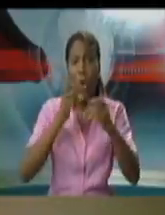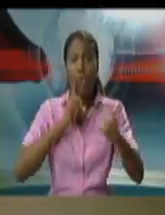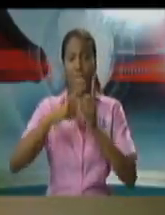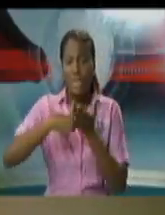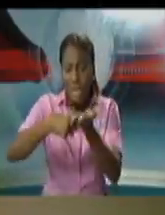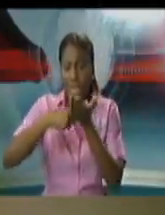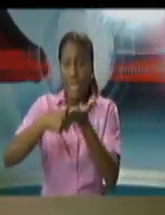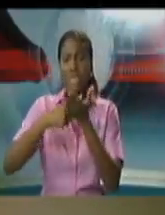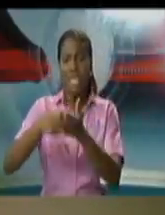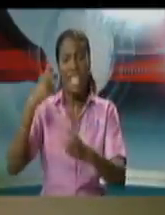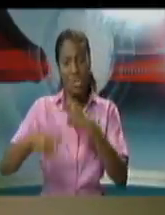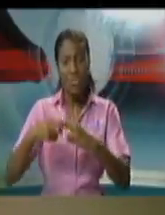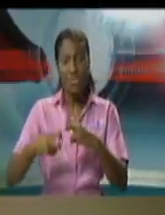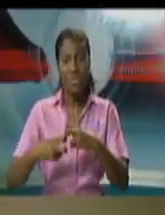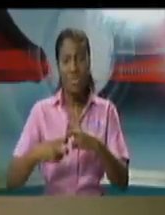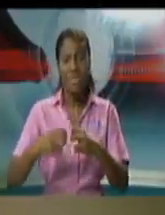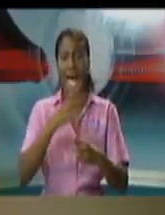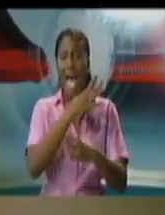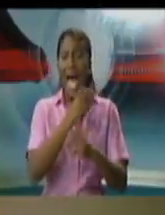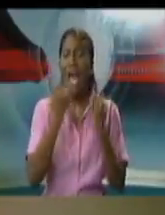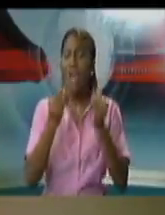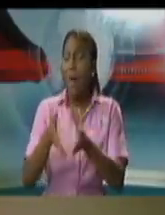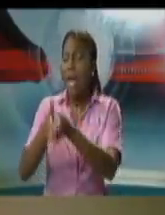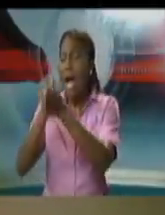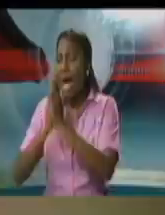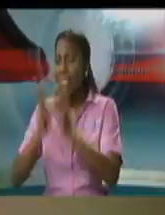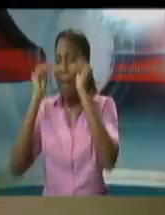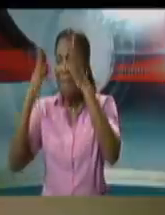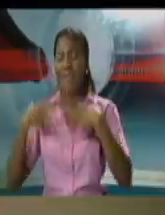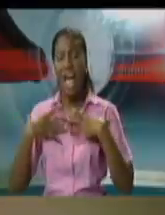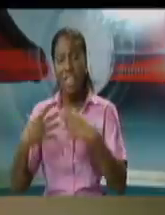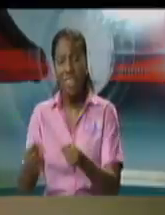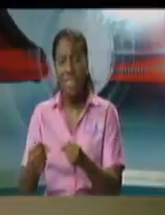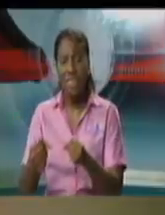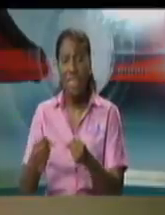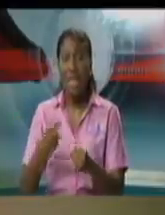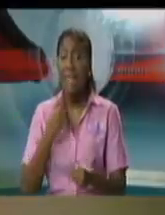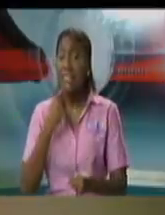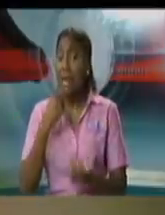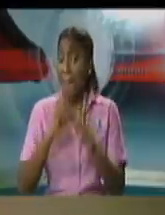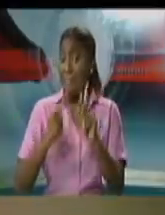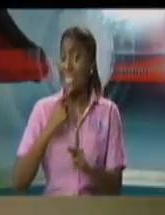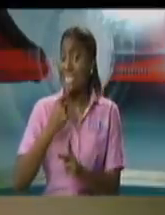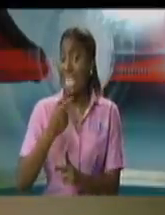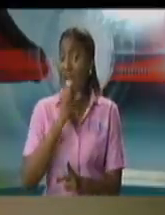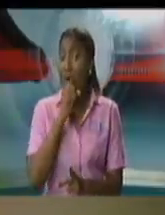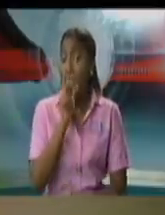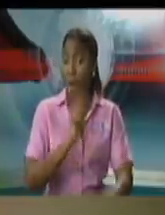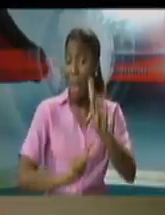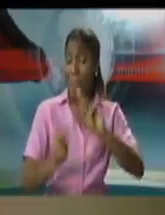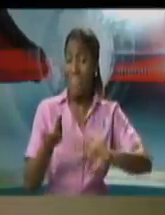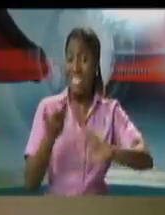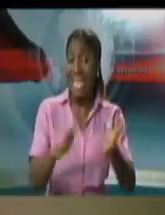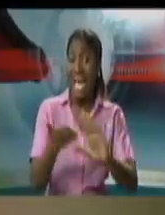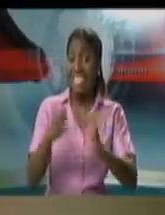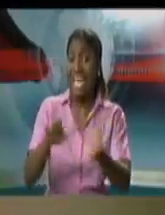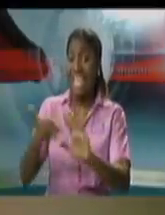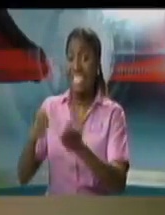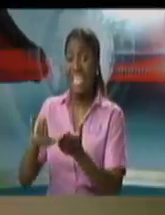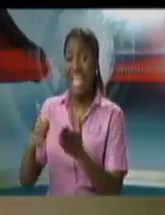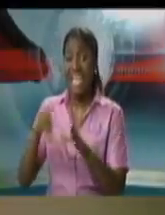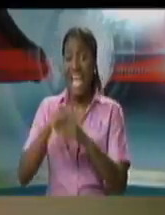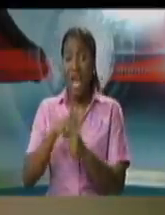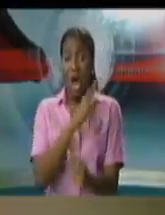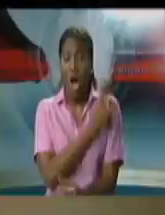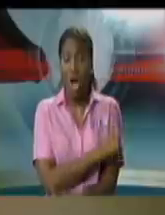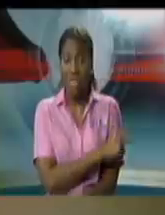there are some instances reports that elderly people are dying um at certain hospitals